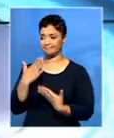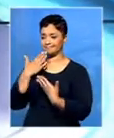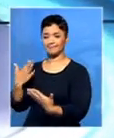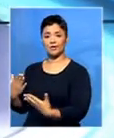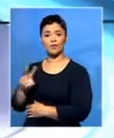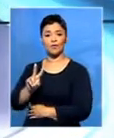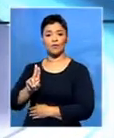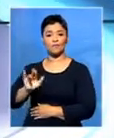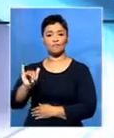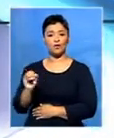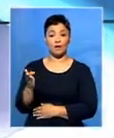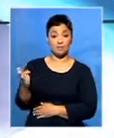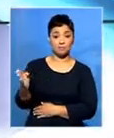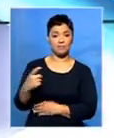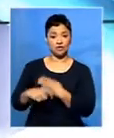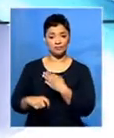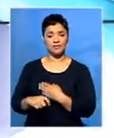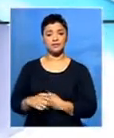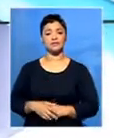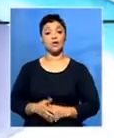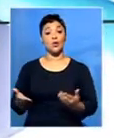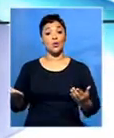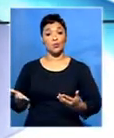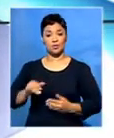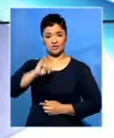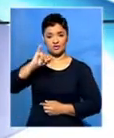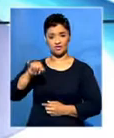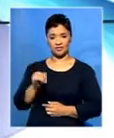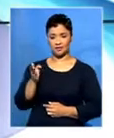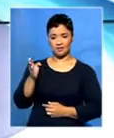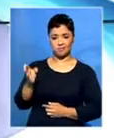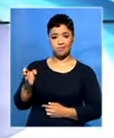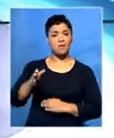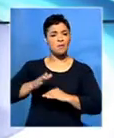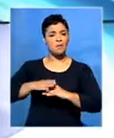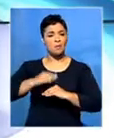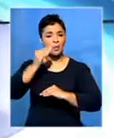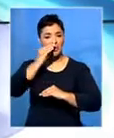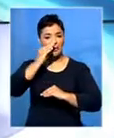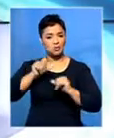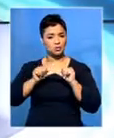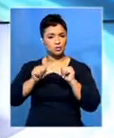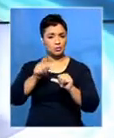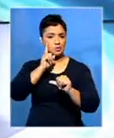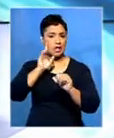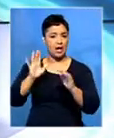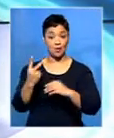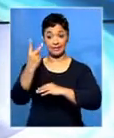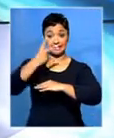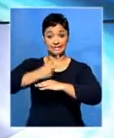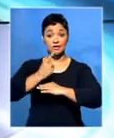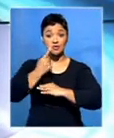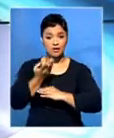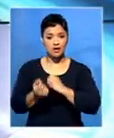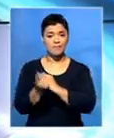Thanks to our contributing editor of William Volko, who's in Johannesburg covering that summit. There'll be more on that as it continues into a second day